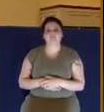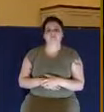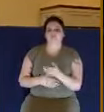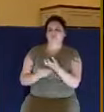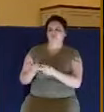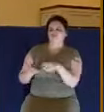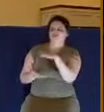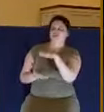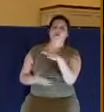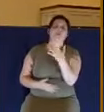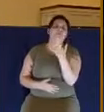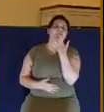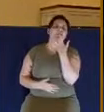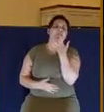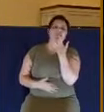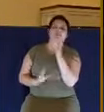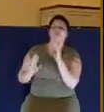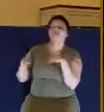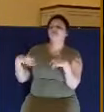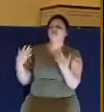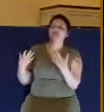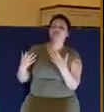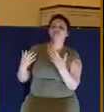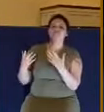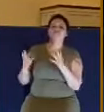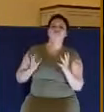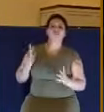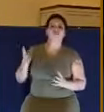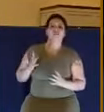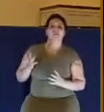preferential treatment to the detriment of the poor.